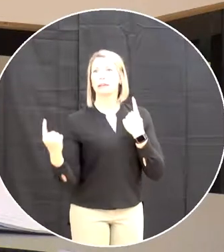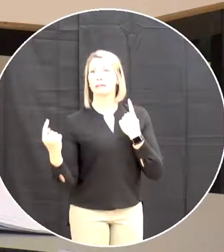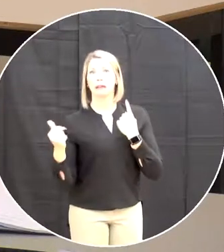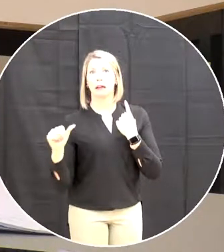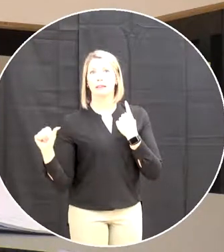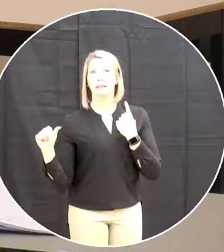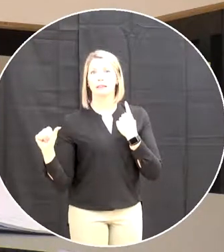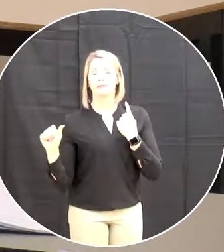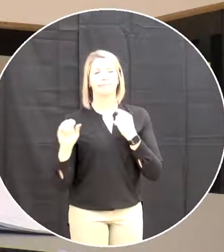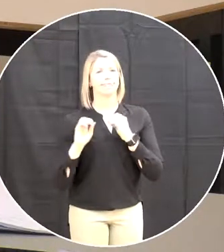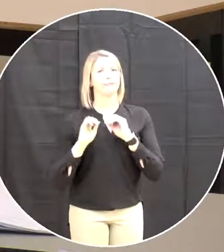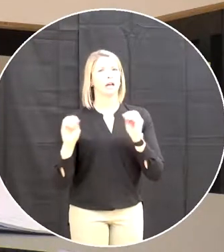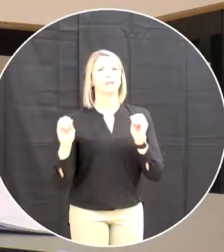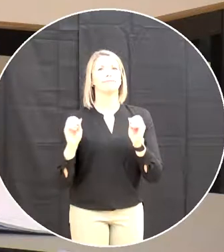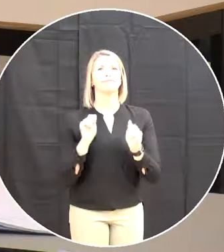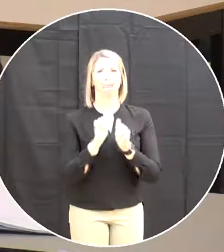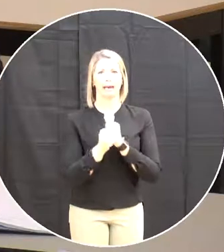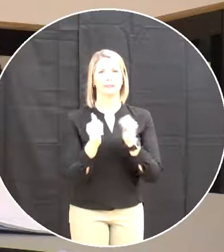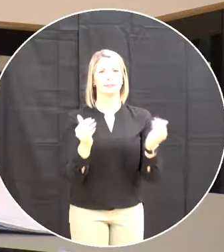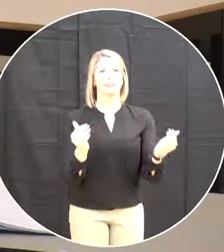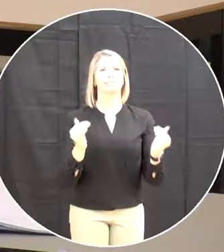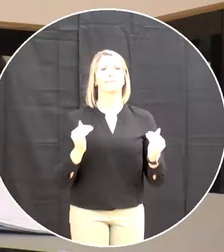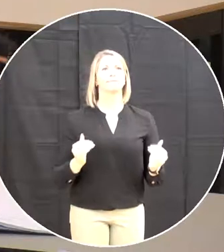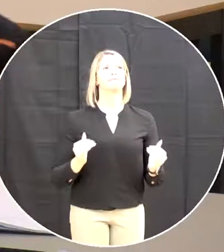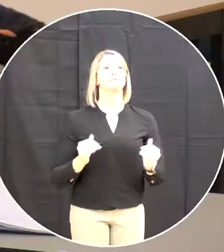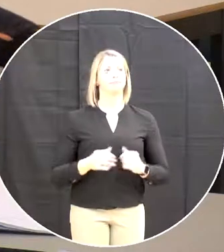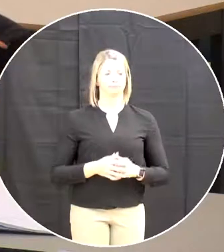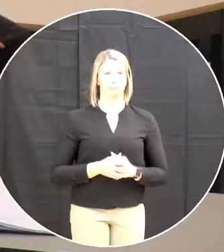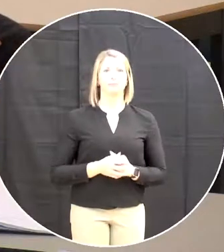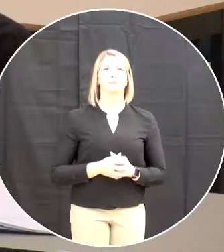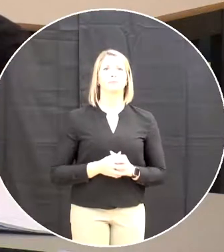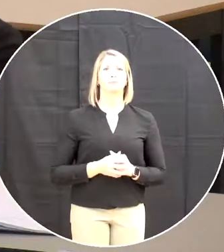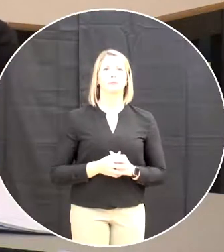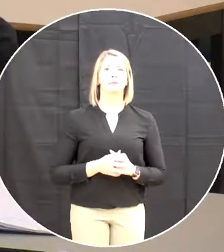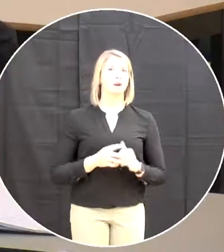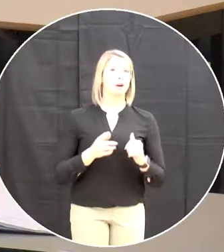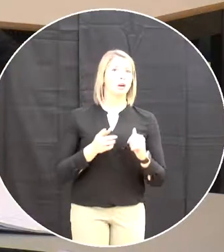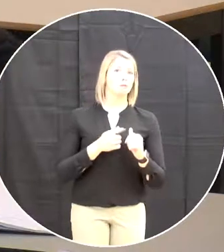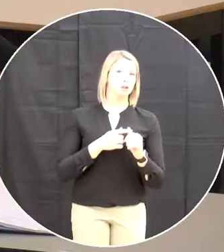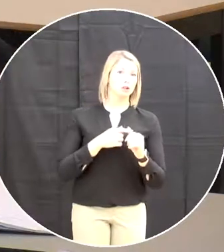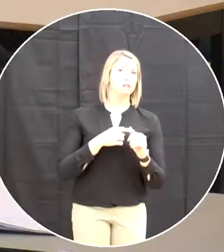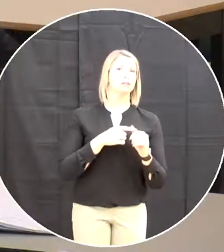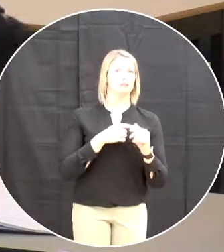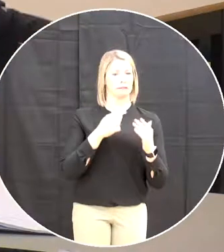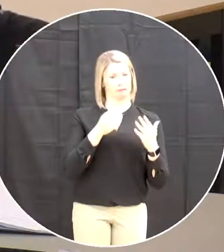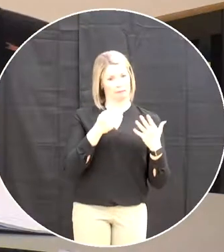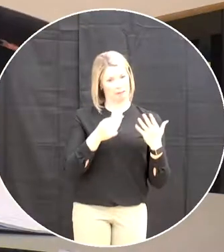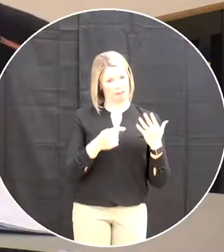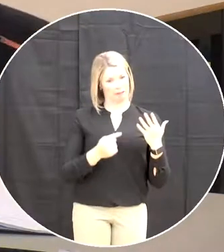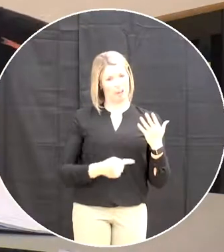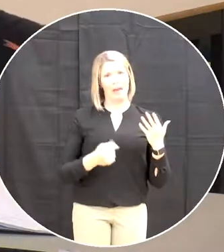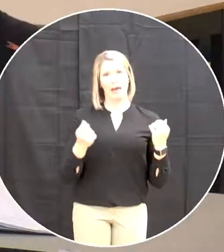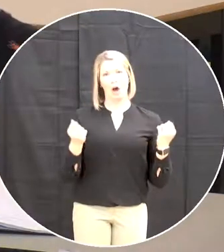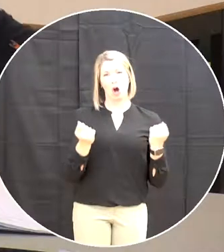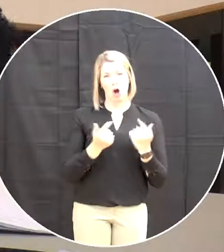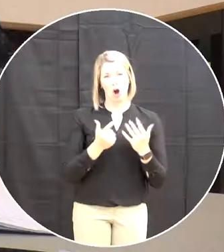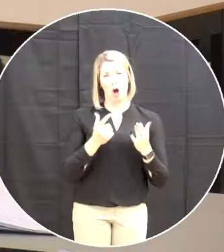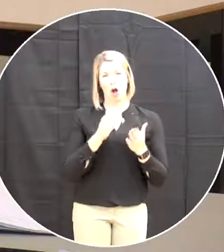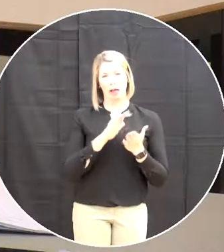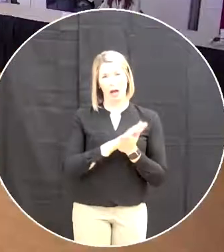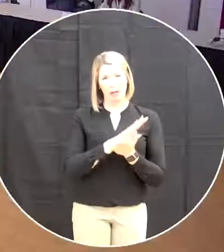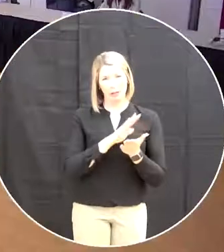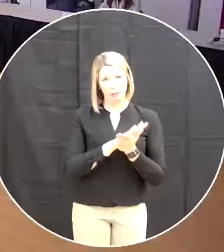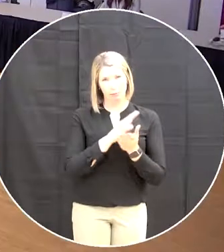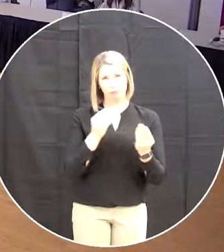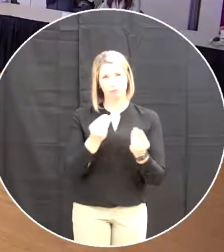thank you very much for that so the first item of business and as I say all the time all these documents are circulated prior to the meeting so the trustees have